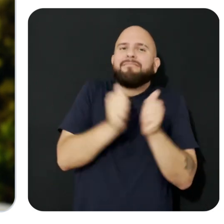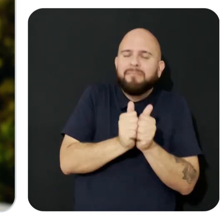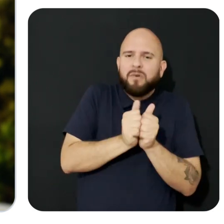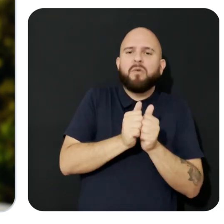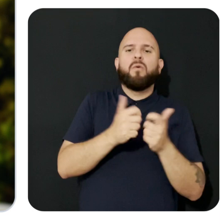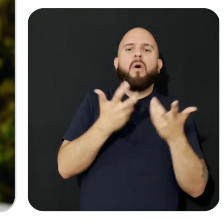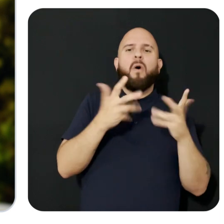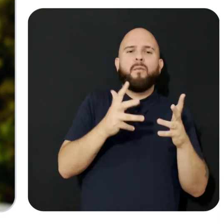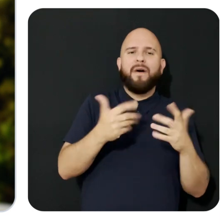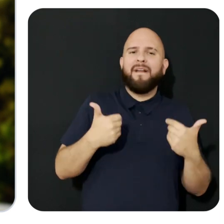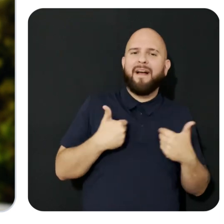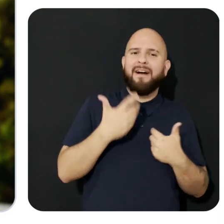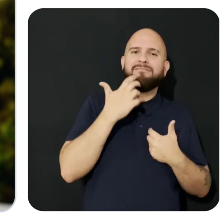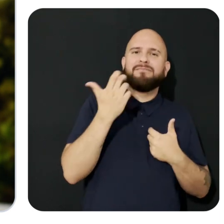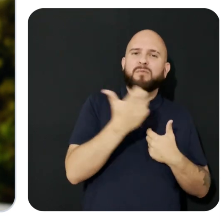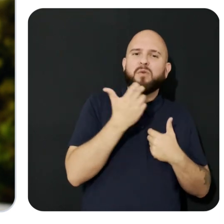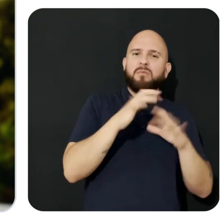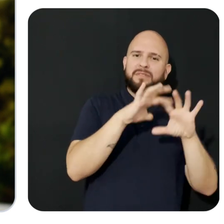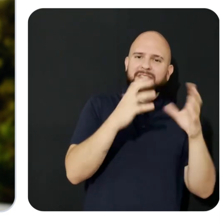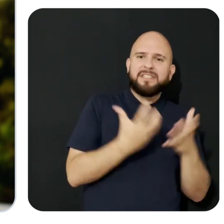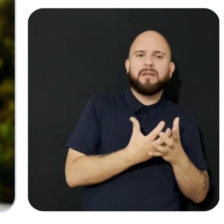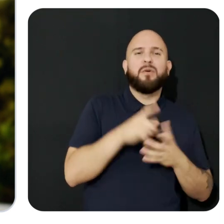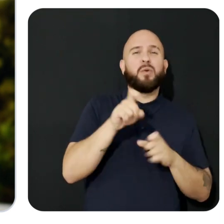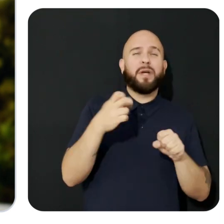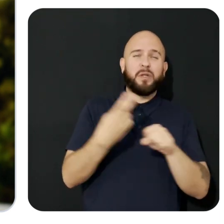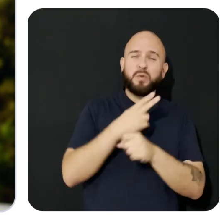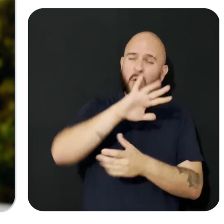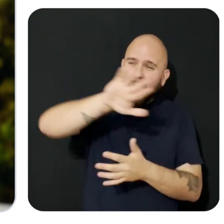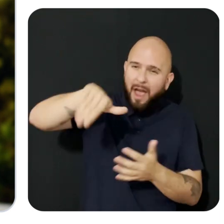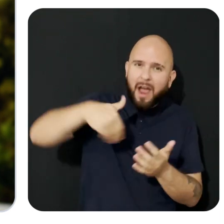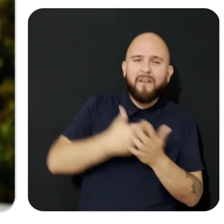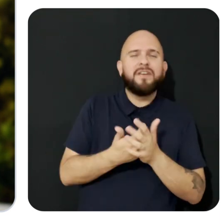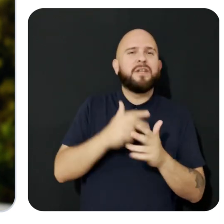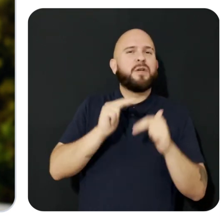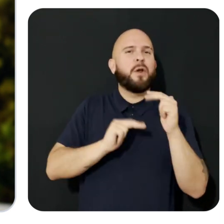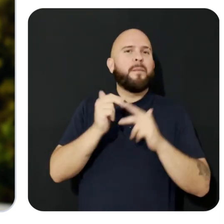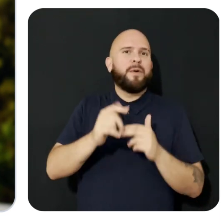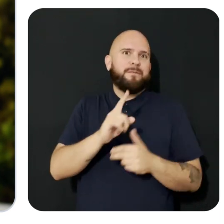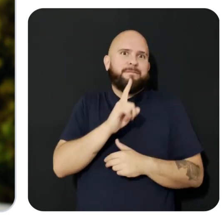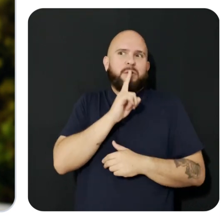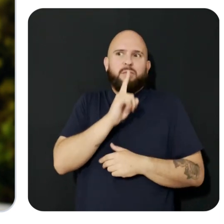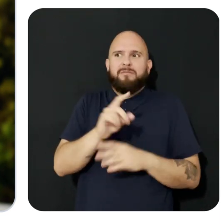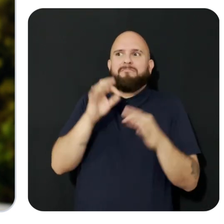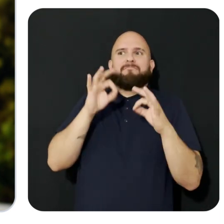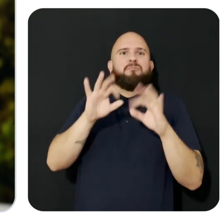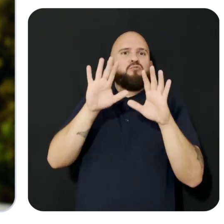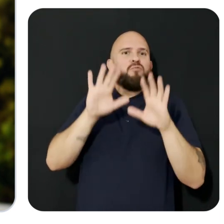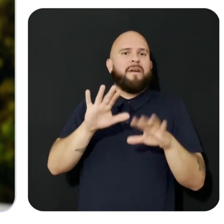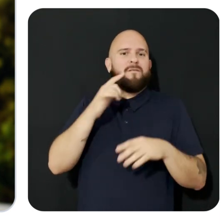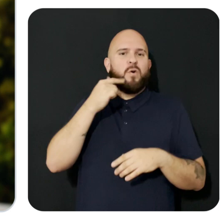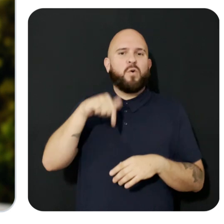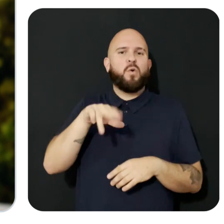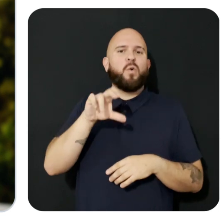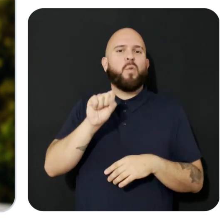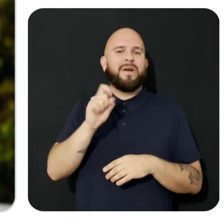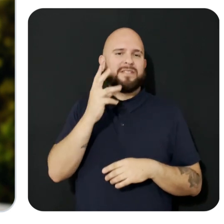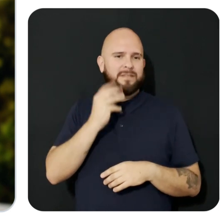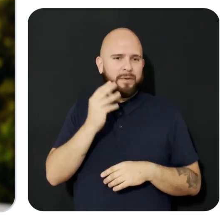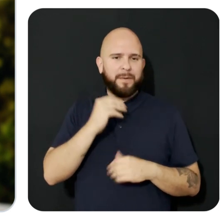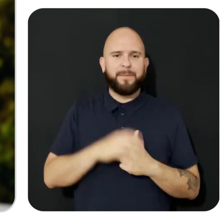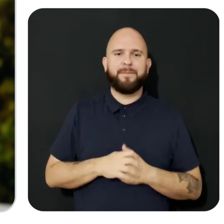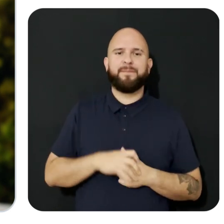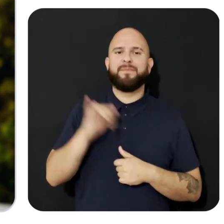leverage all of it to build a truly unique experience for Quest. This includes new innovations within the mobile